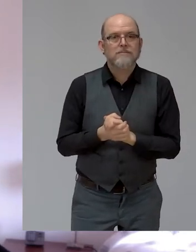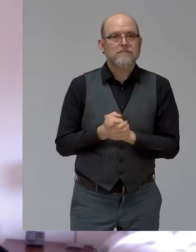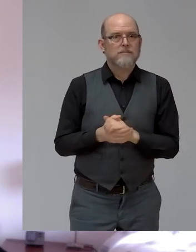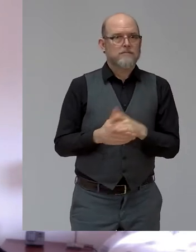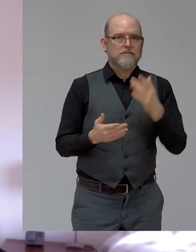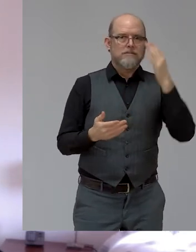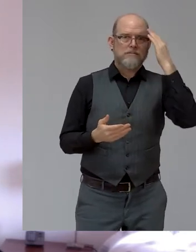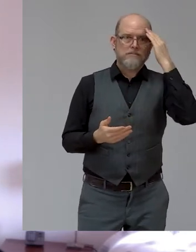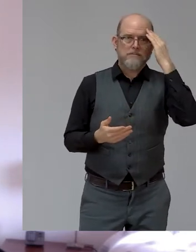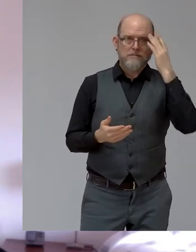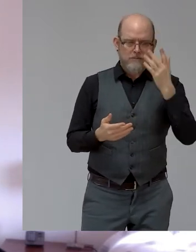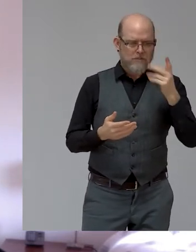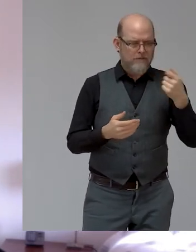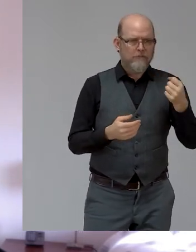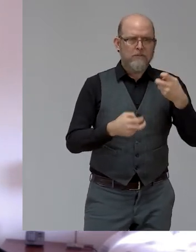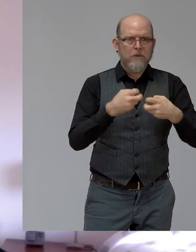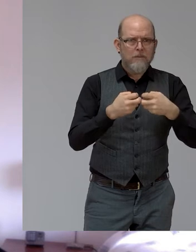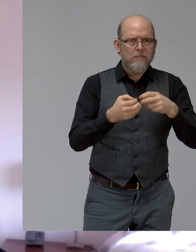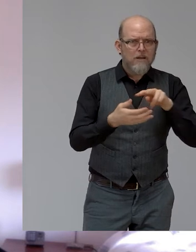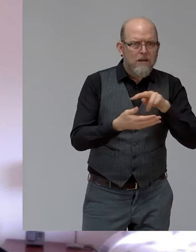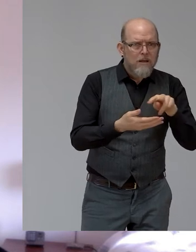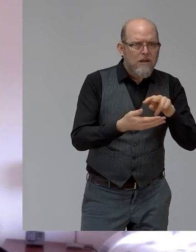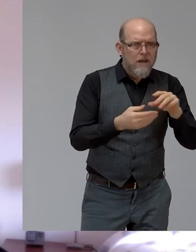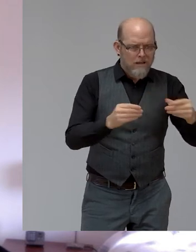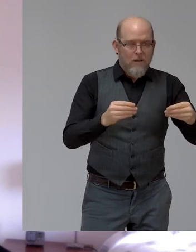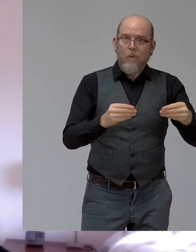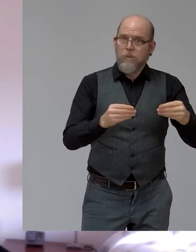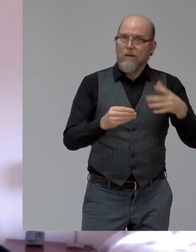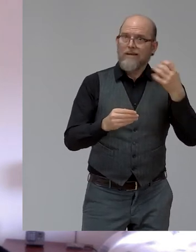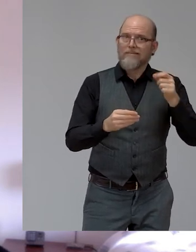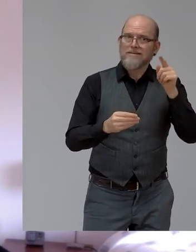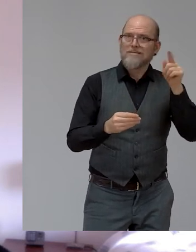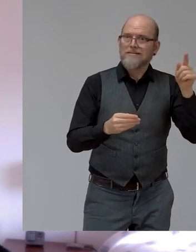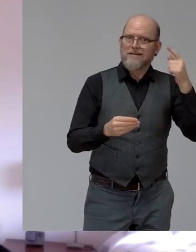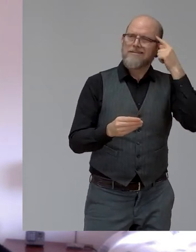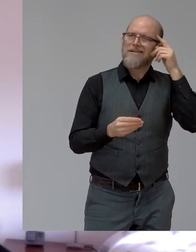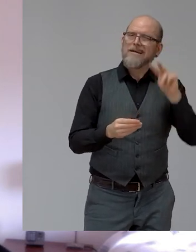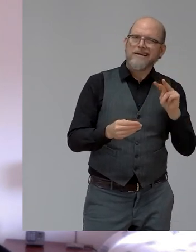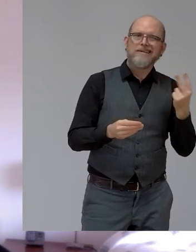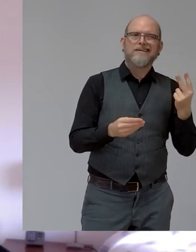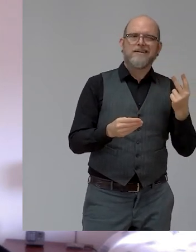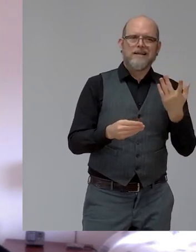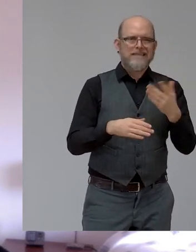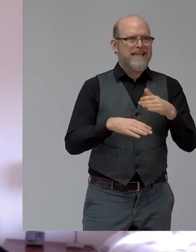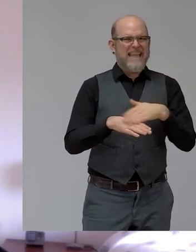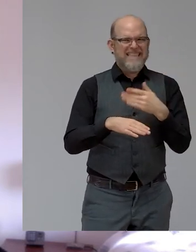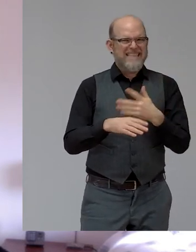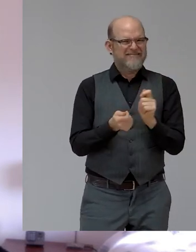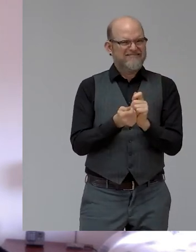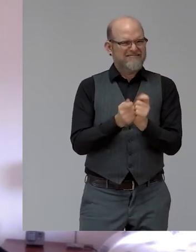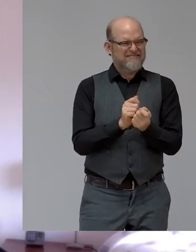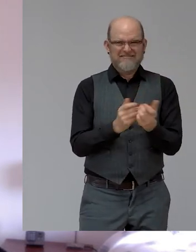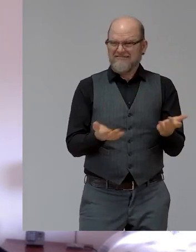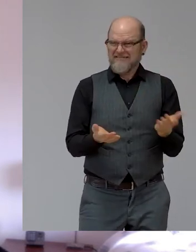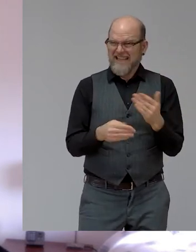card, know how to use the card, etc. Right? Then it struck us as to if we can put any color